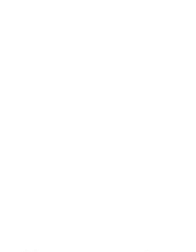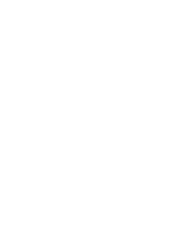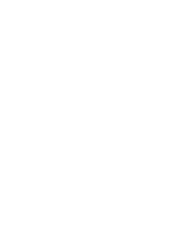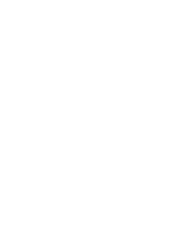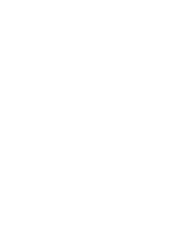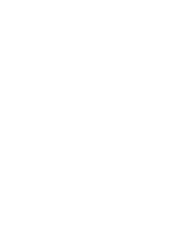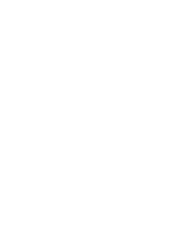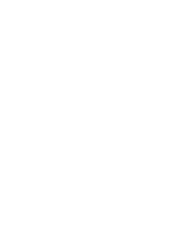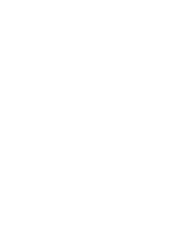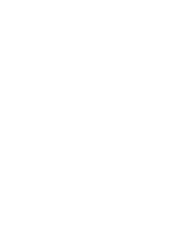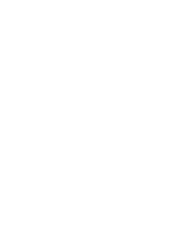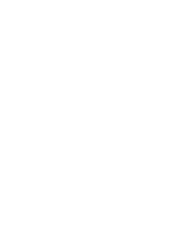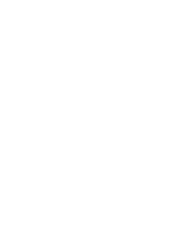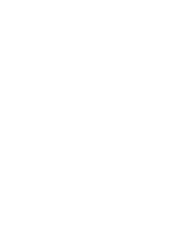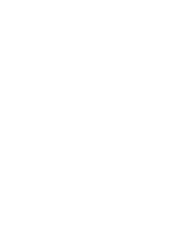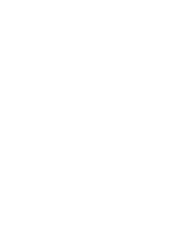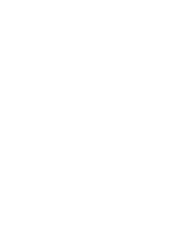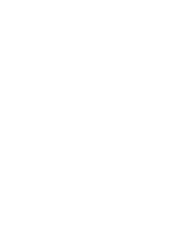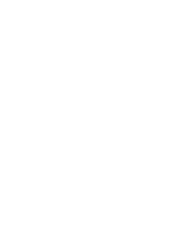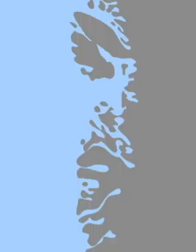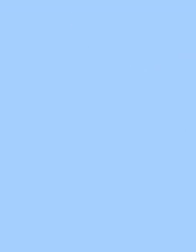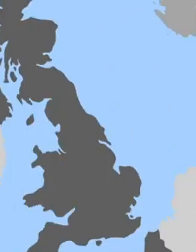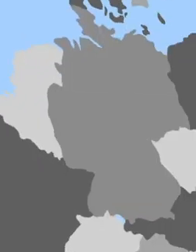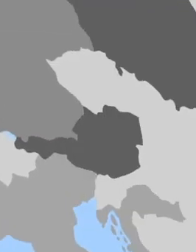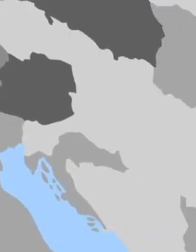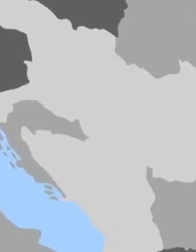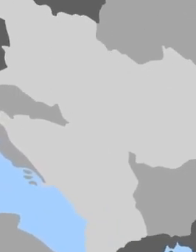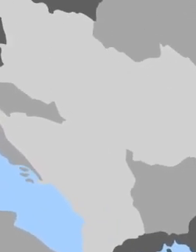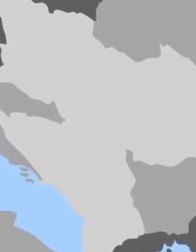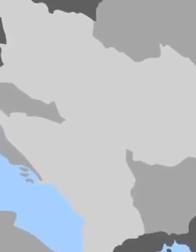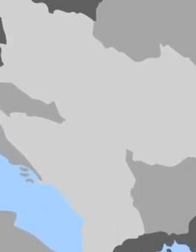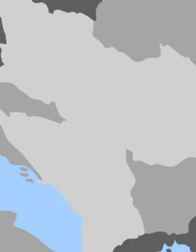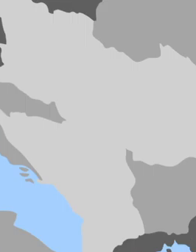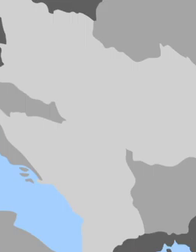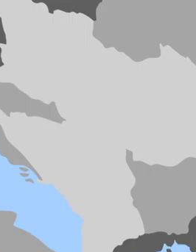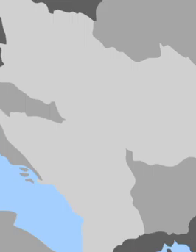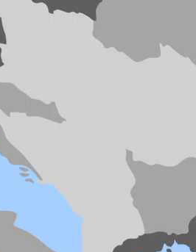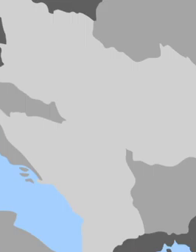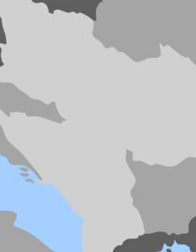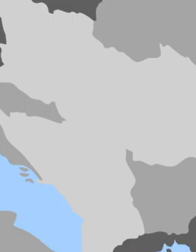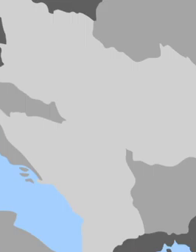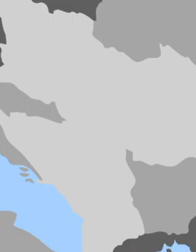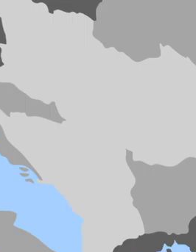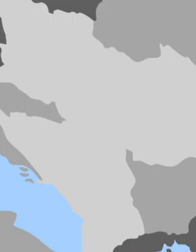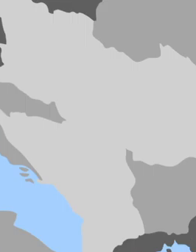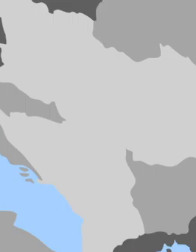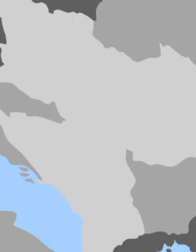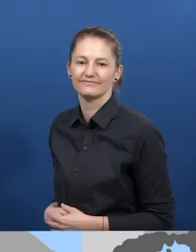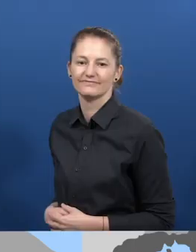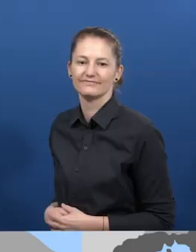APSA Penitentiary Program. Vocational support of people with intellectual disabilities in the penal system.